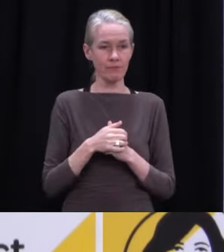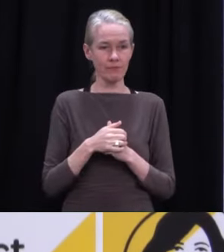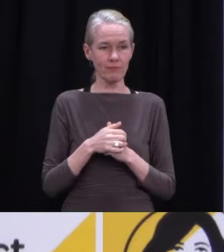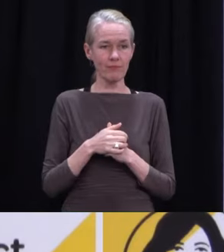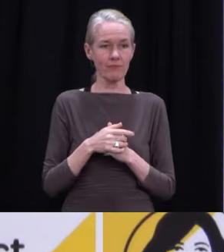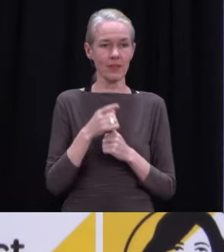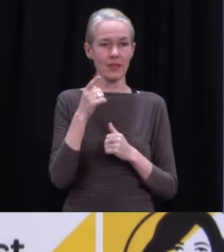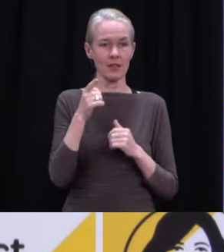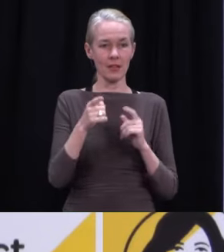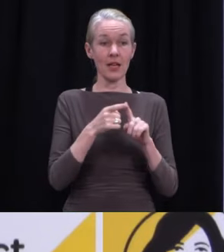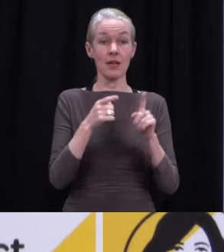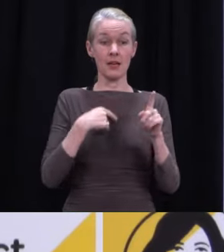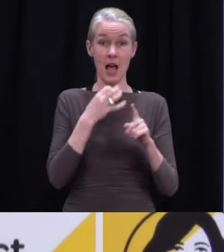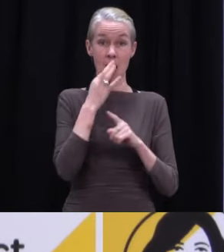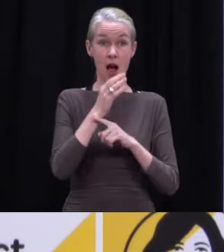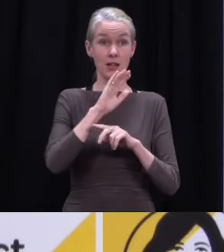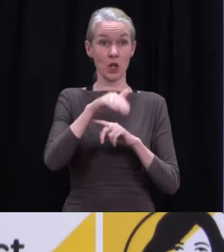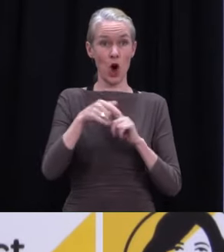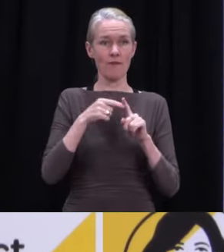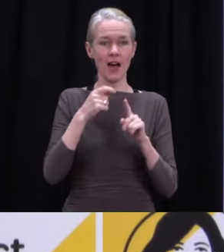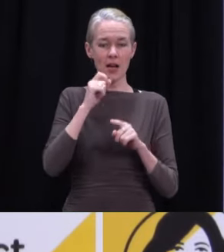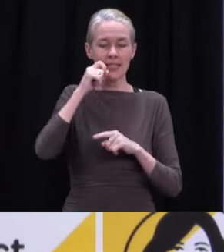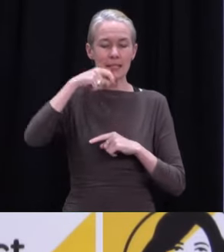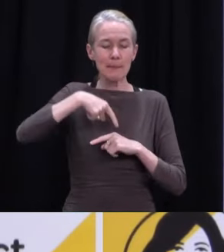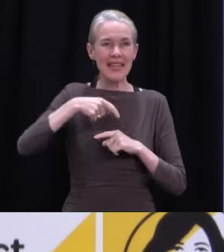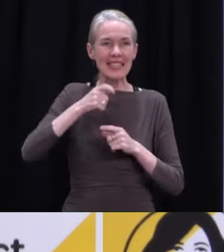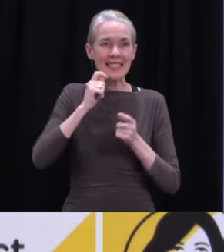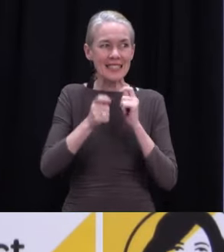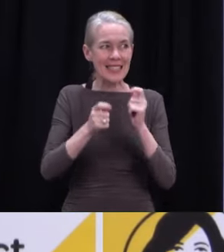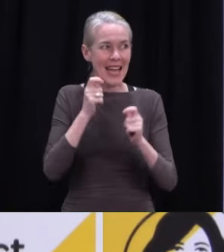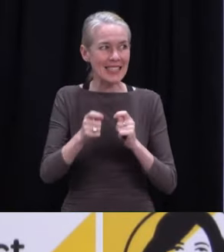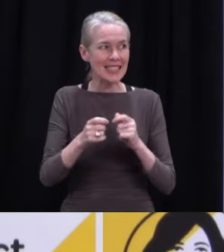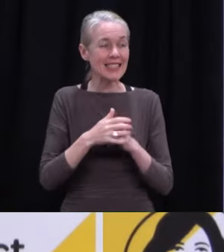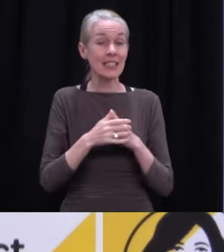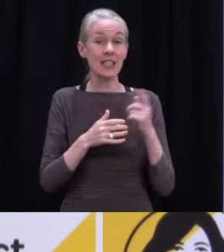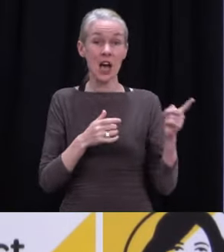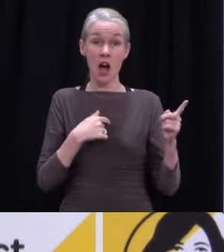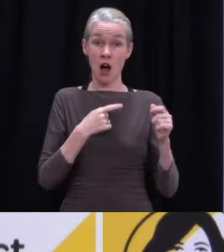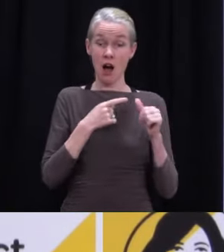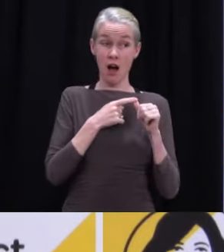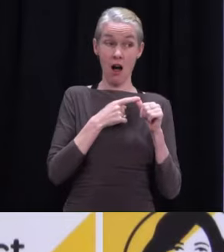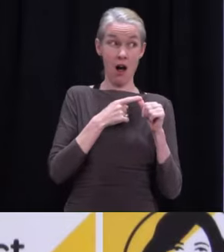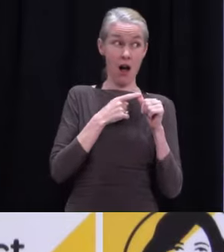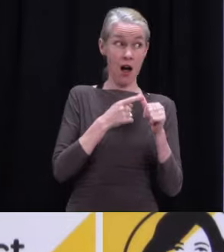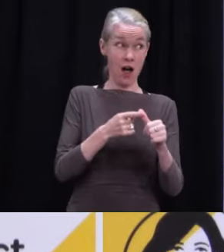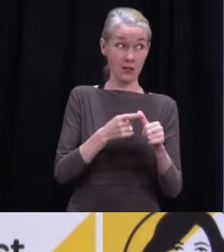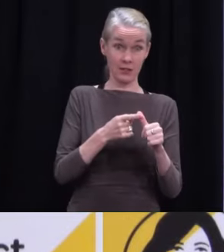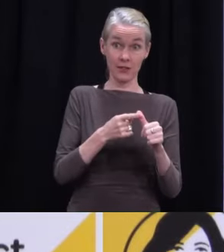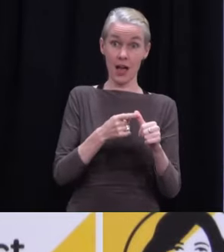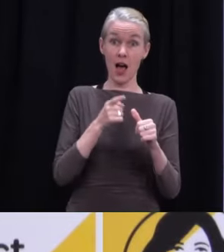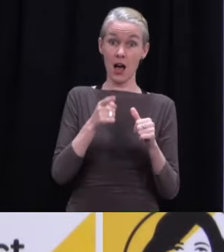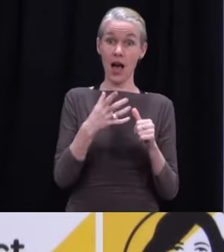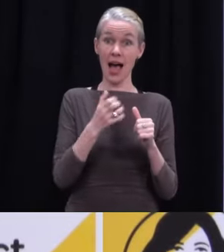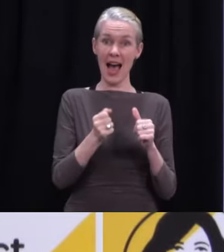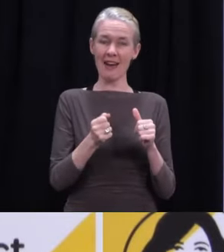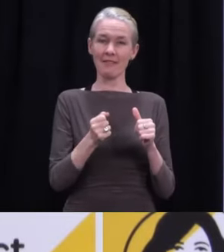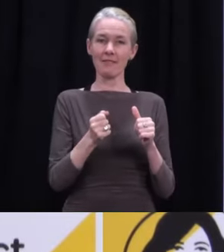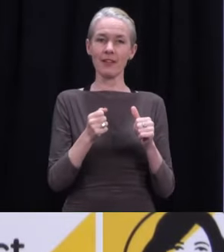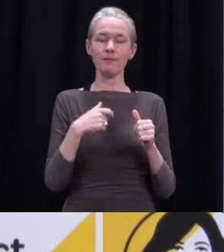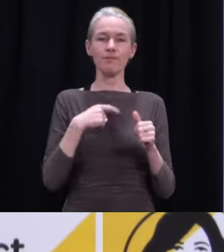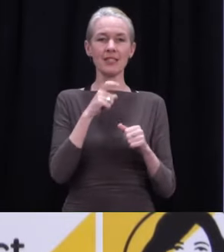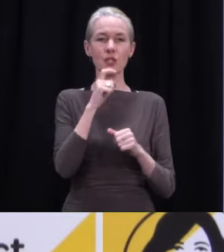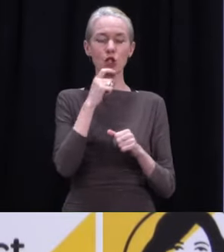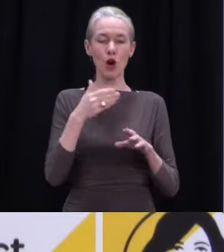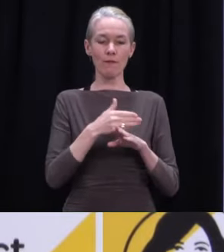800, was it 830 border workers, and they will be on, most of them will be on